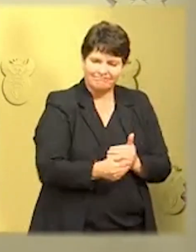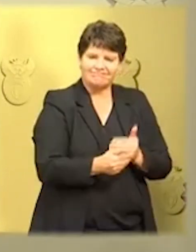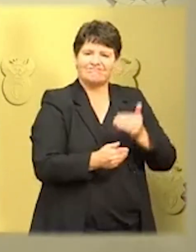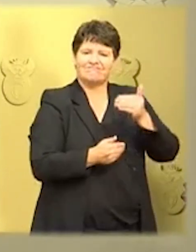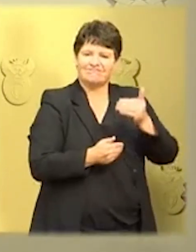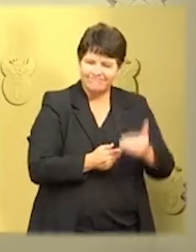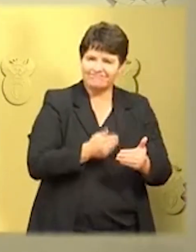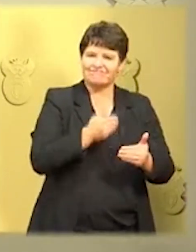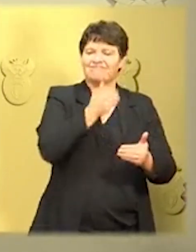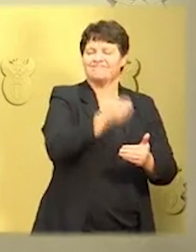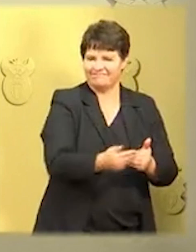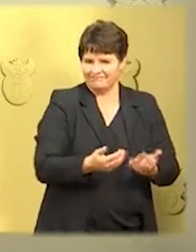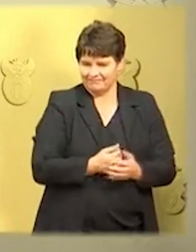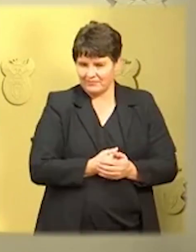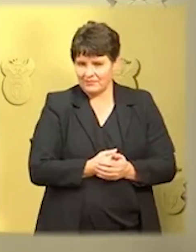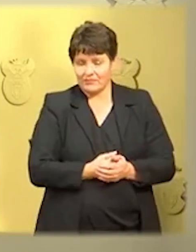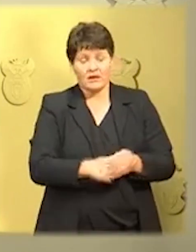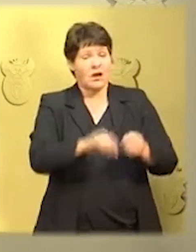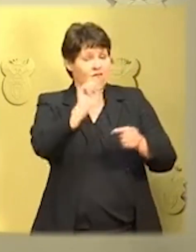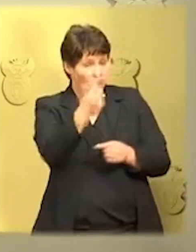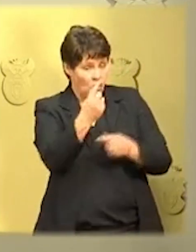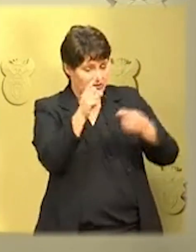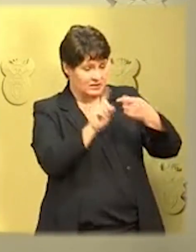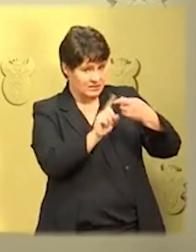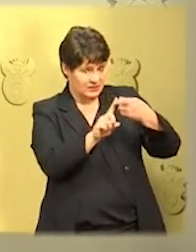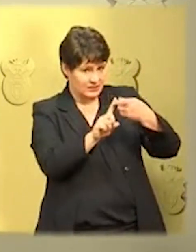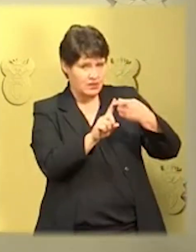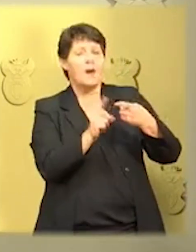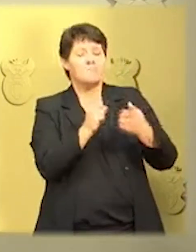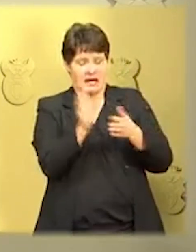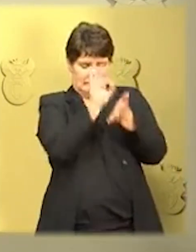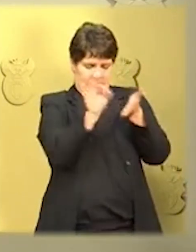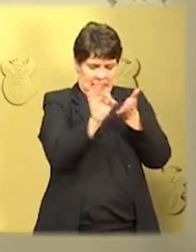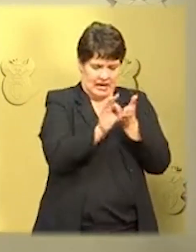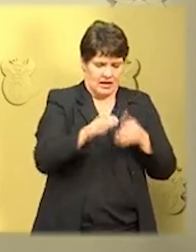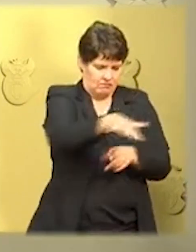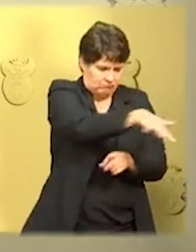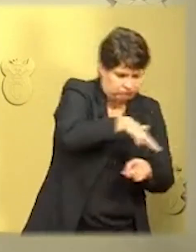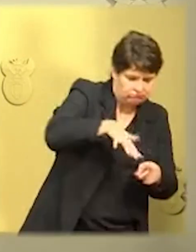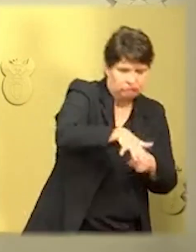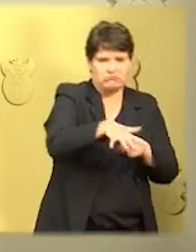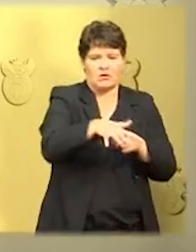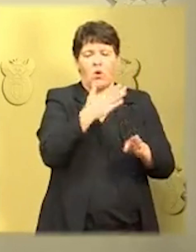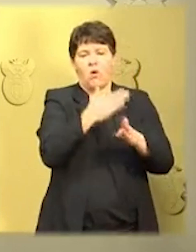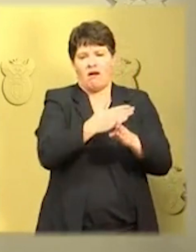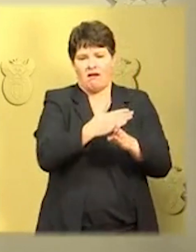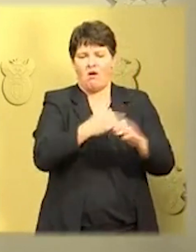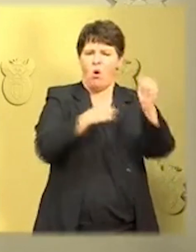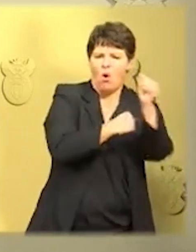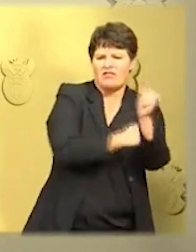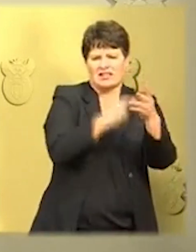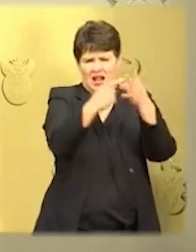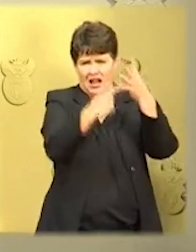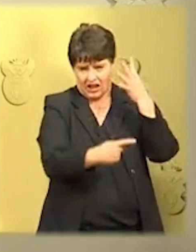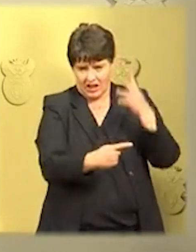First, preparing the workplace for a return to operations, followed by the return of the